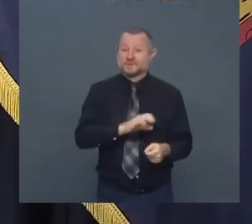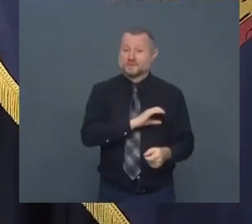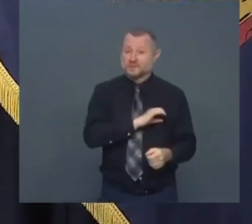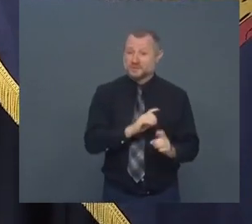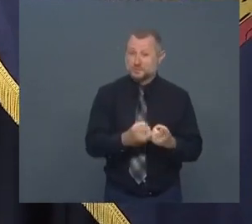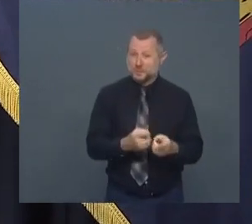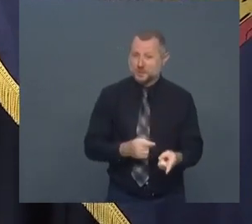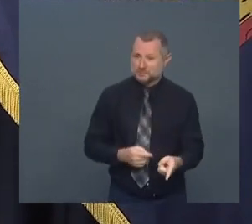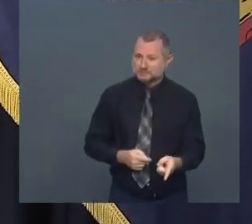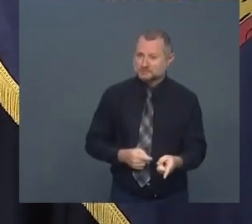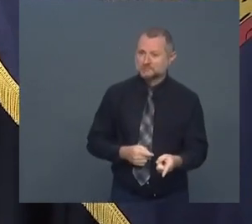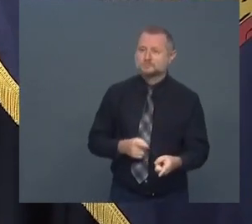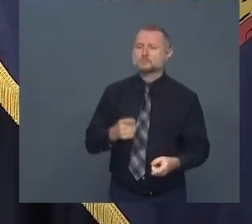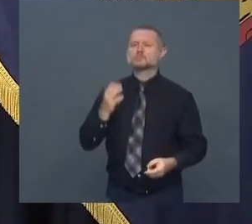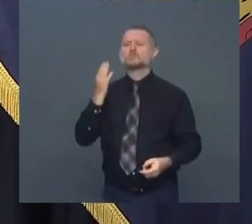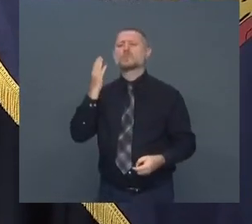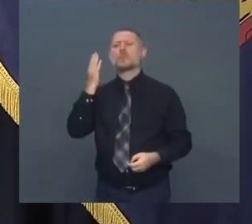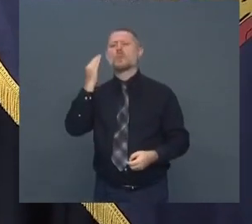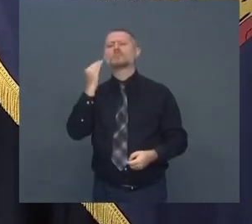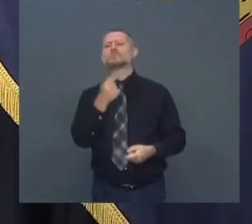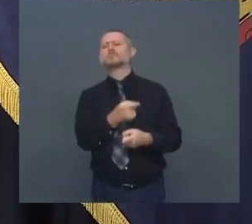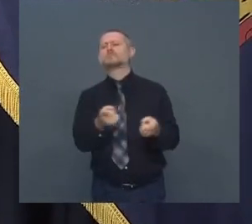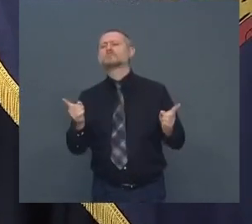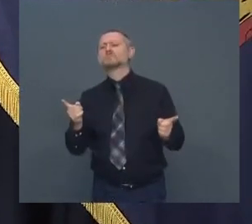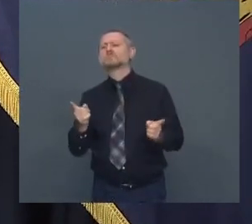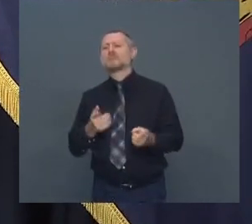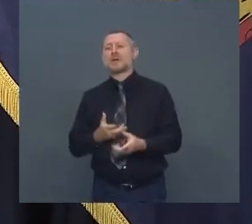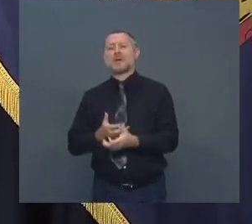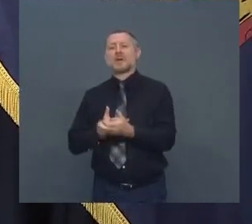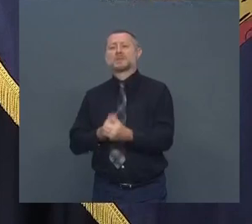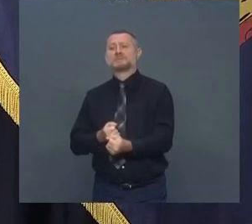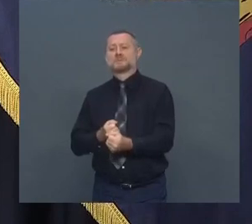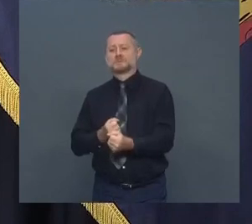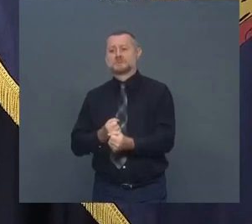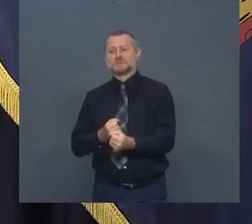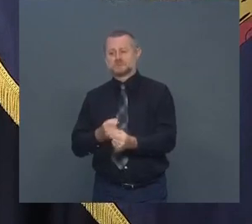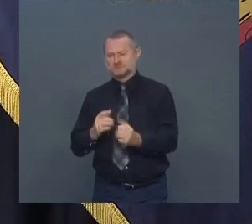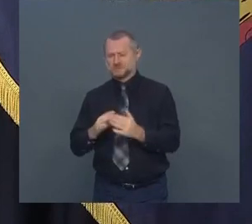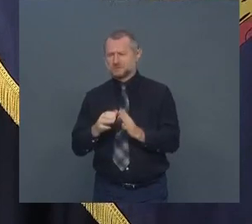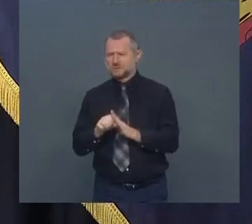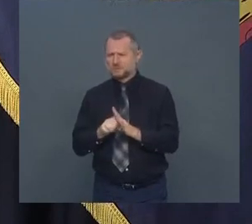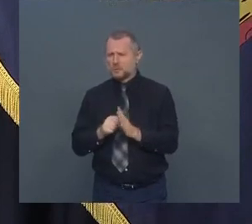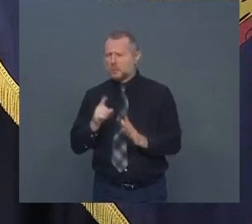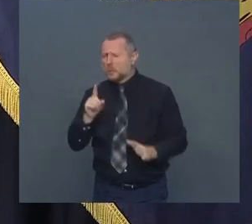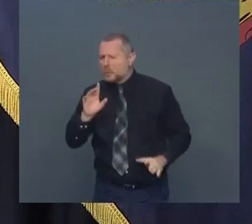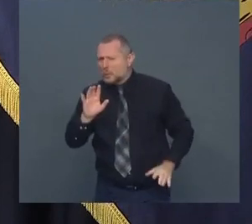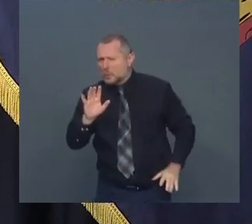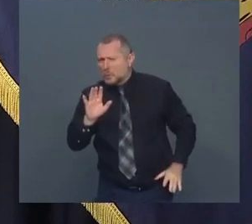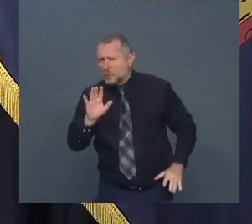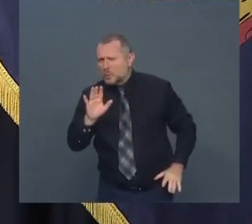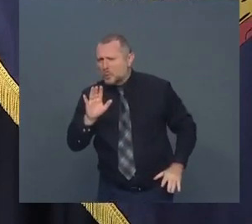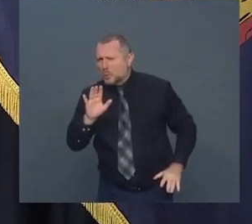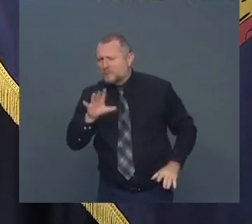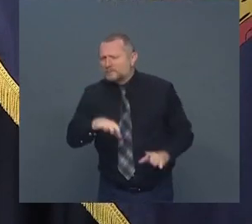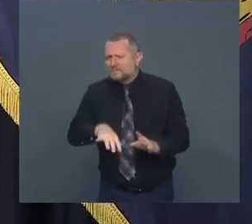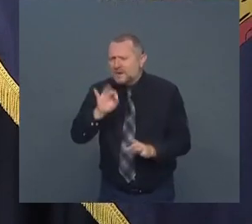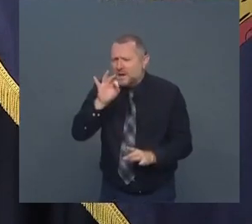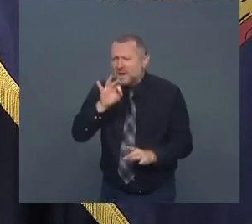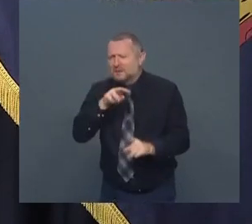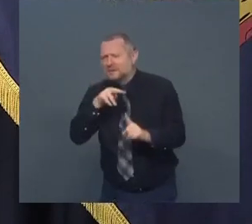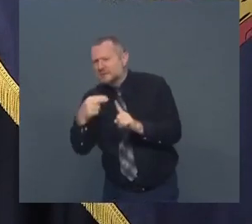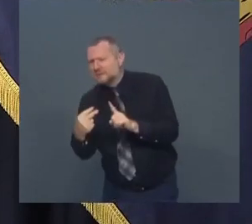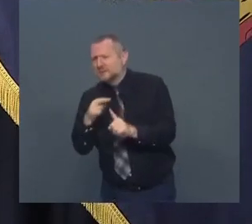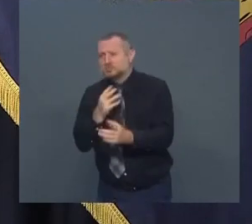people have confidence in the state regulating police departments? Where do you get that we regulate or have oversight over police